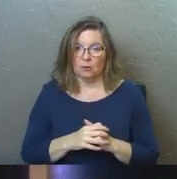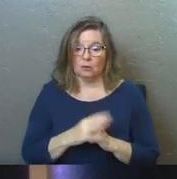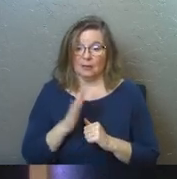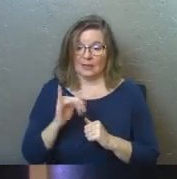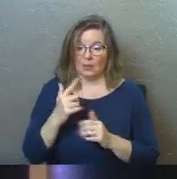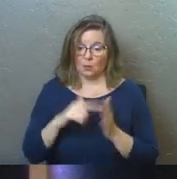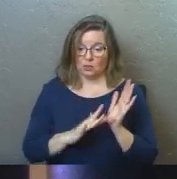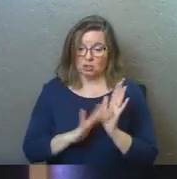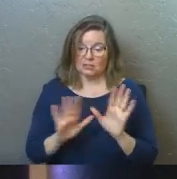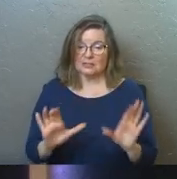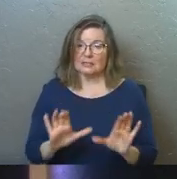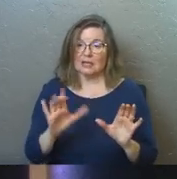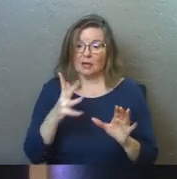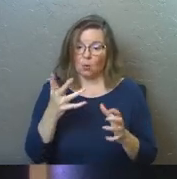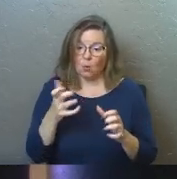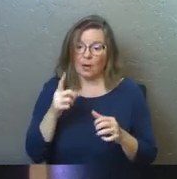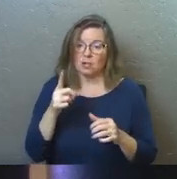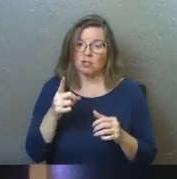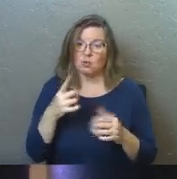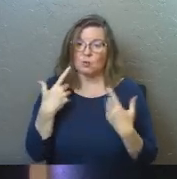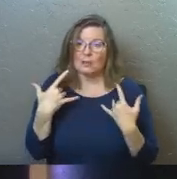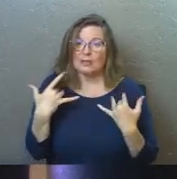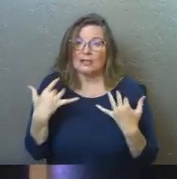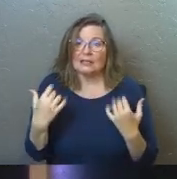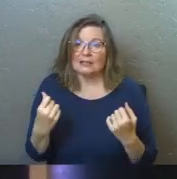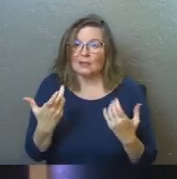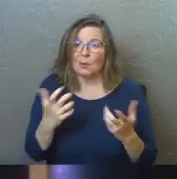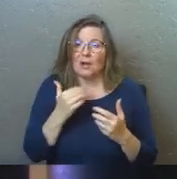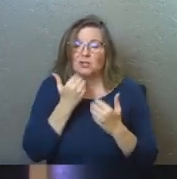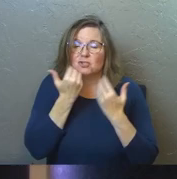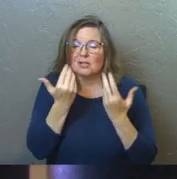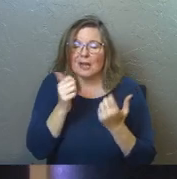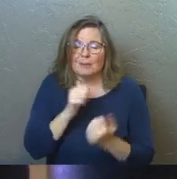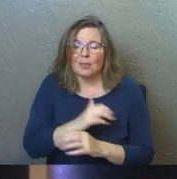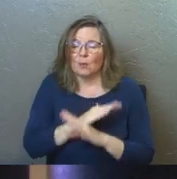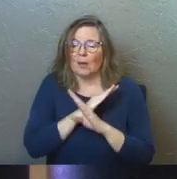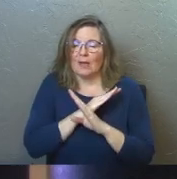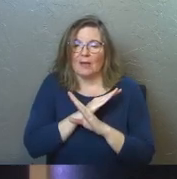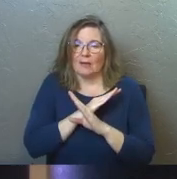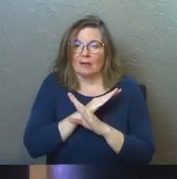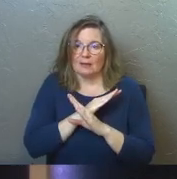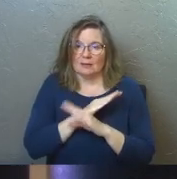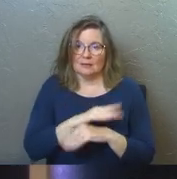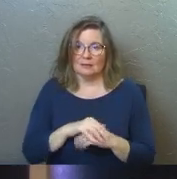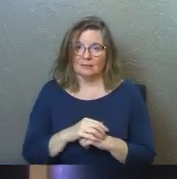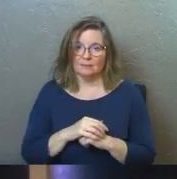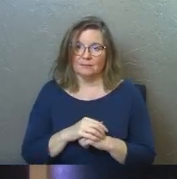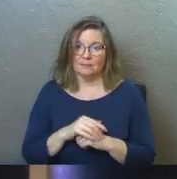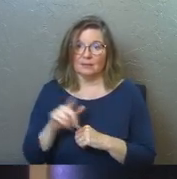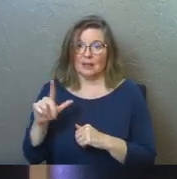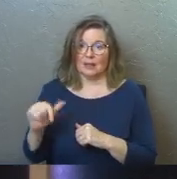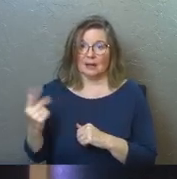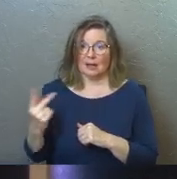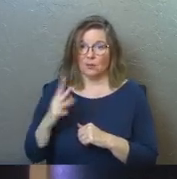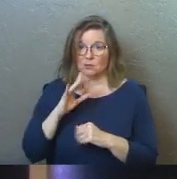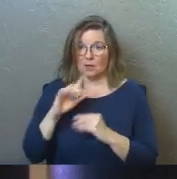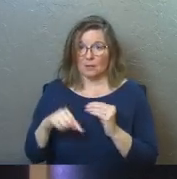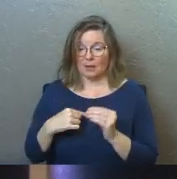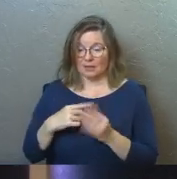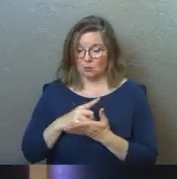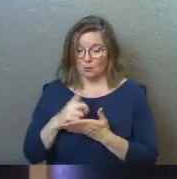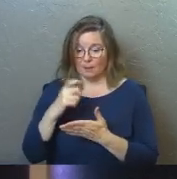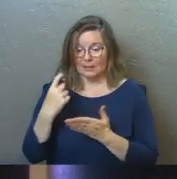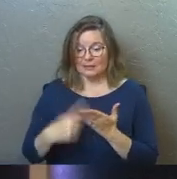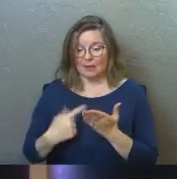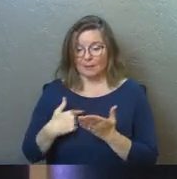Because that's what Jesus does. Because he wants you healed and he doesn't want shame in the way. And Linda and I were talking about this